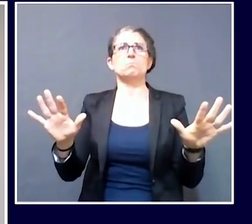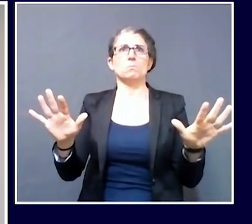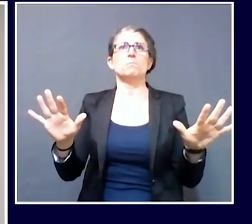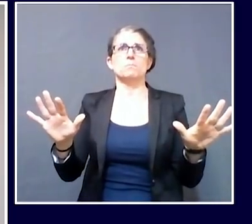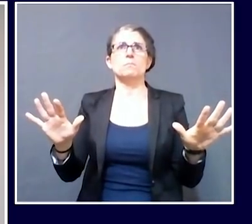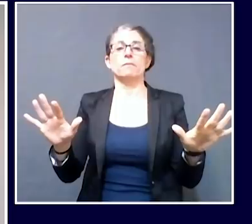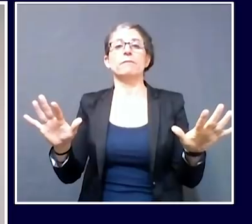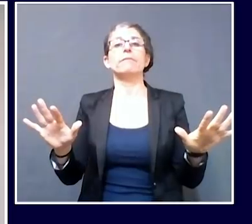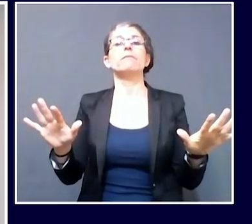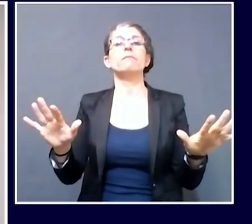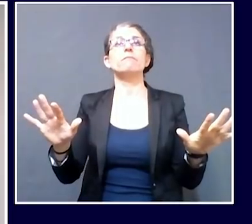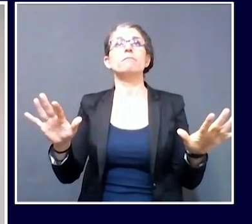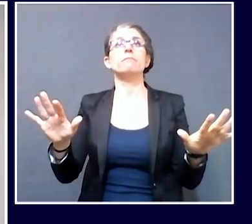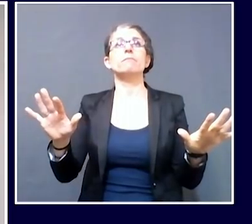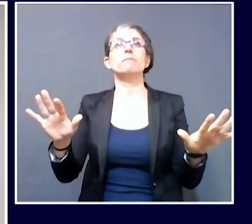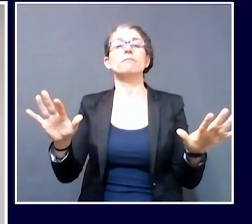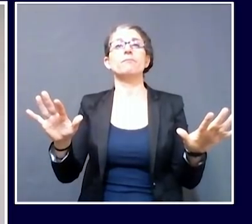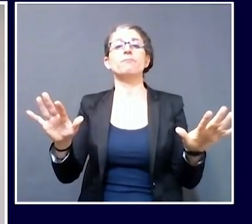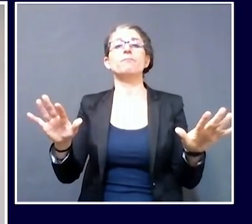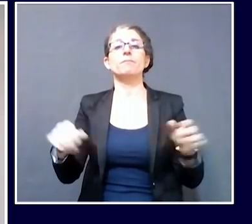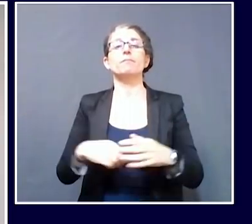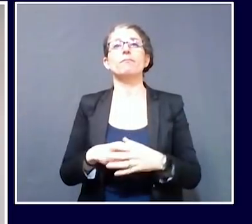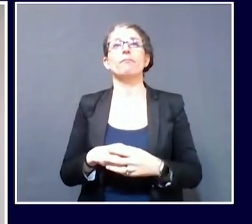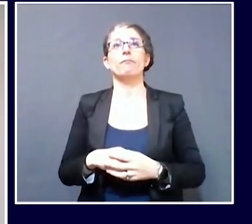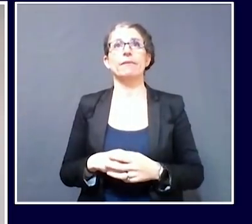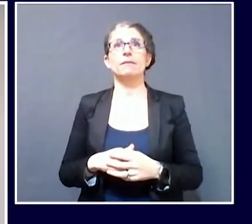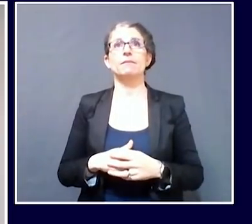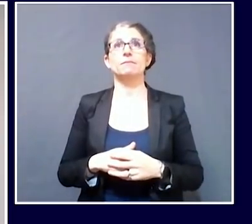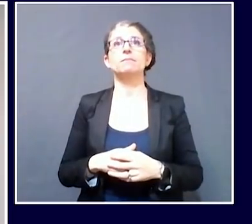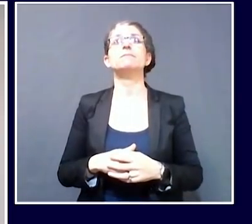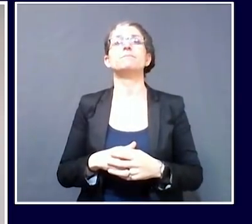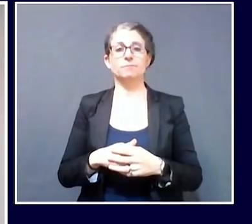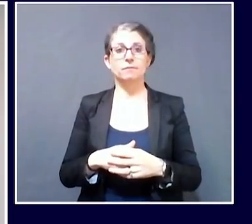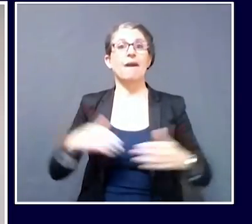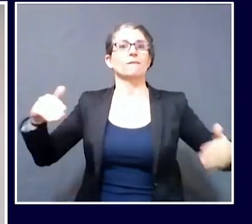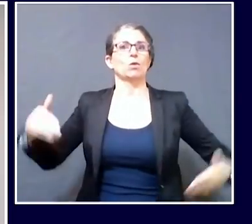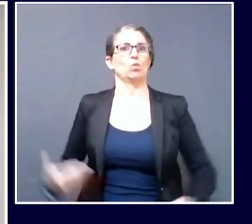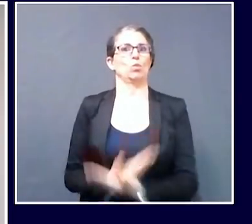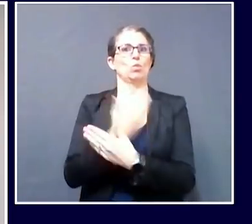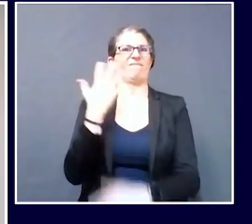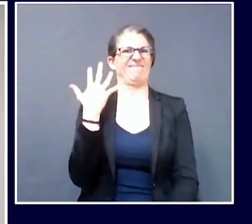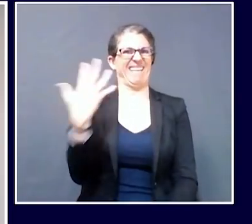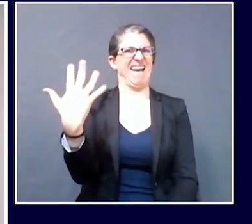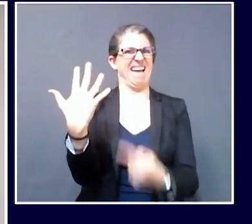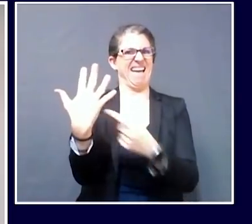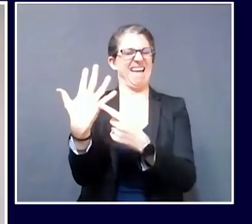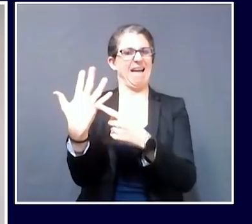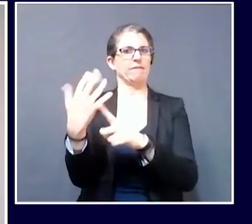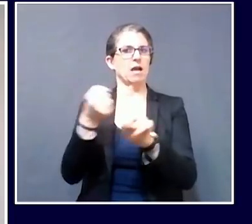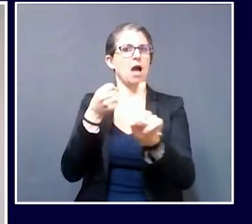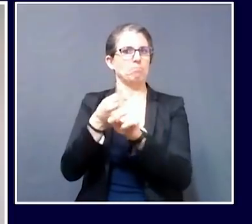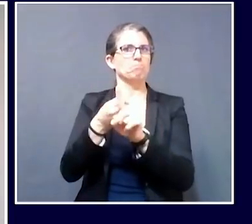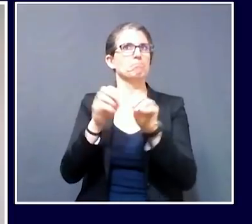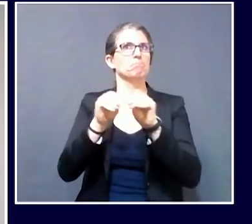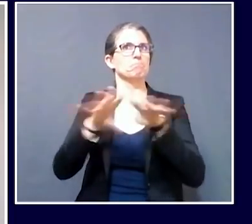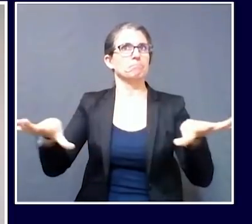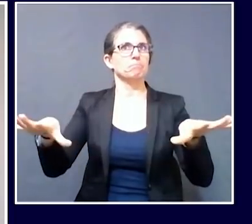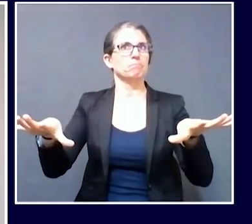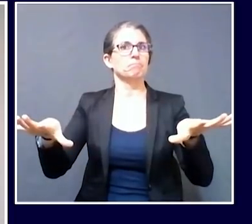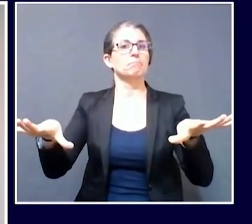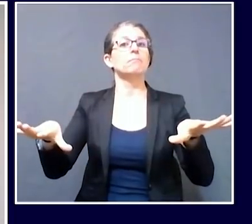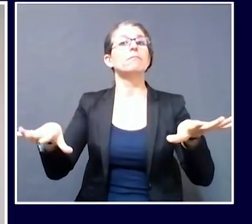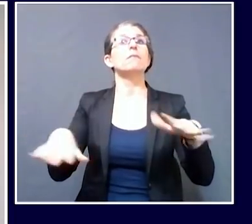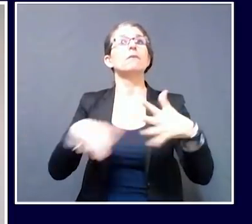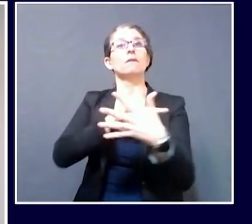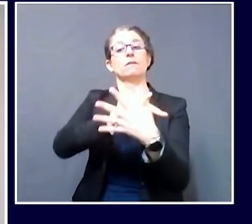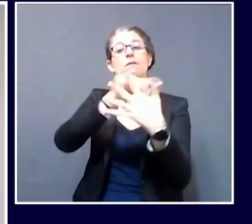now five new outbreaks, three of which are in healthcare settings and two